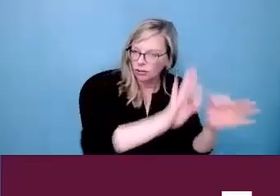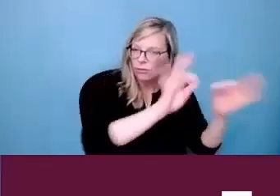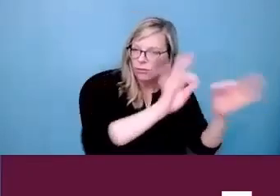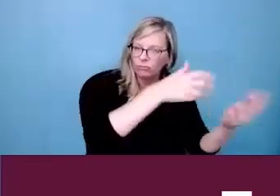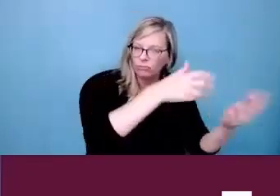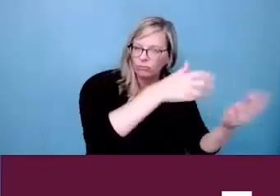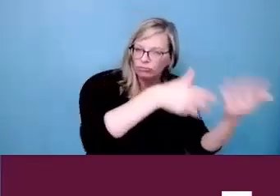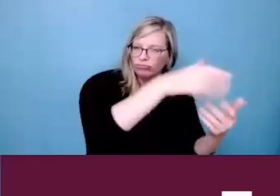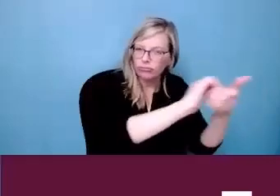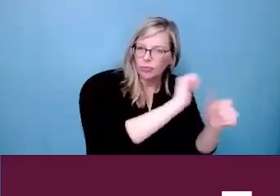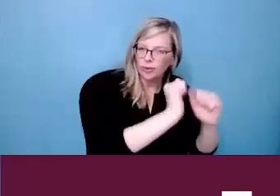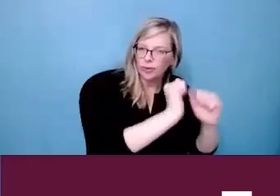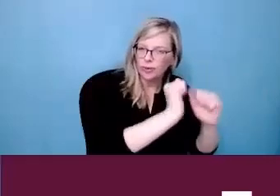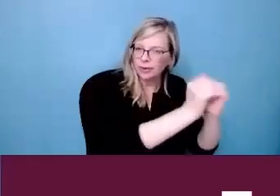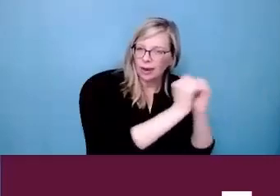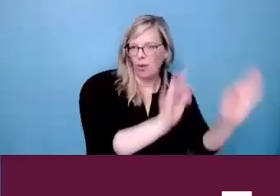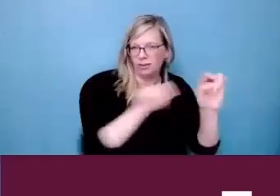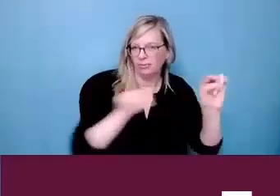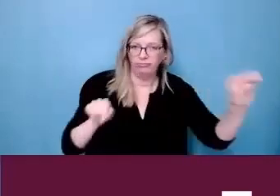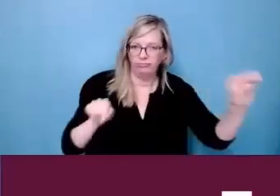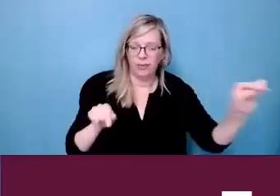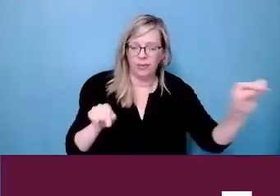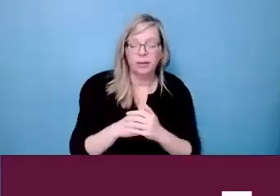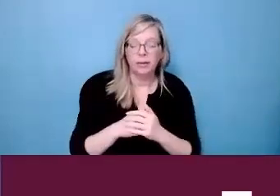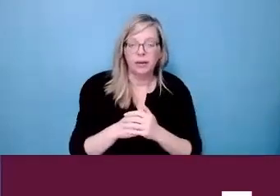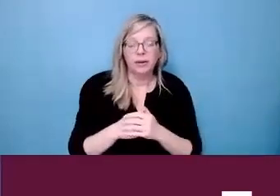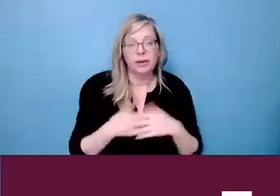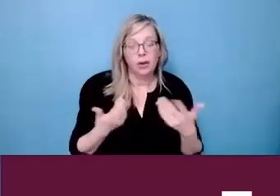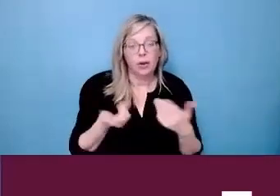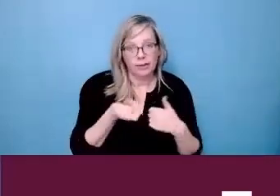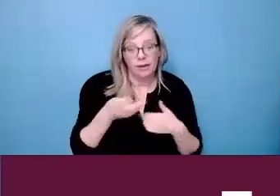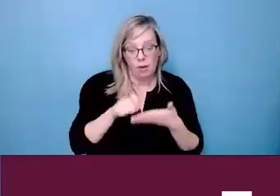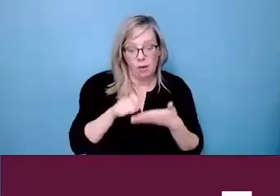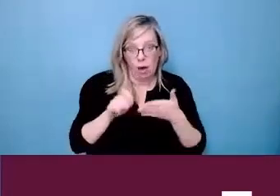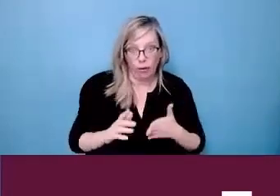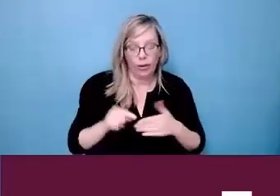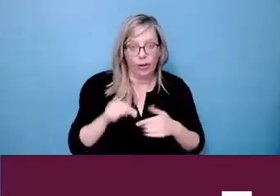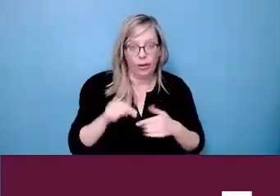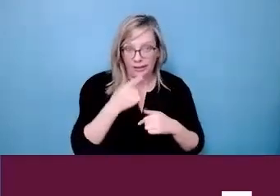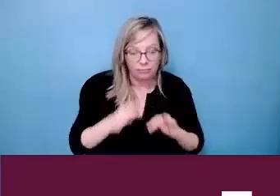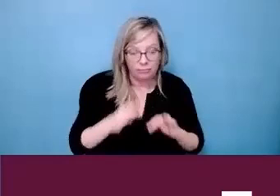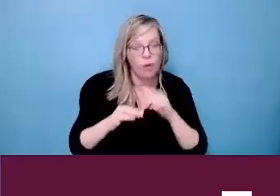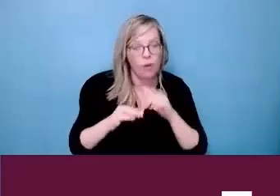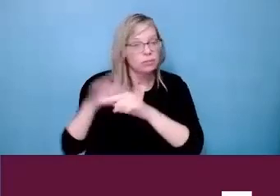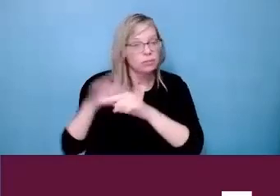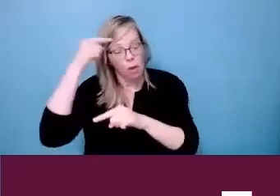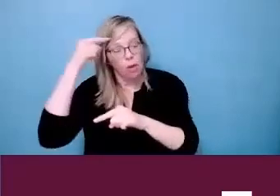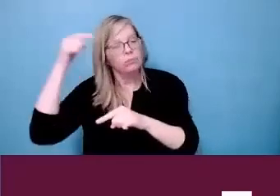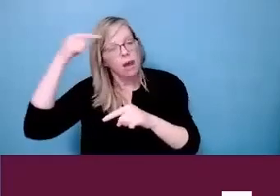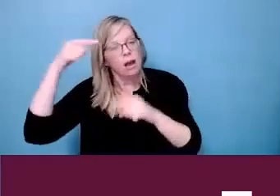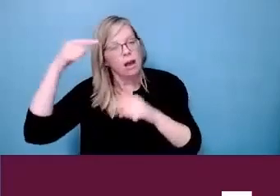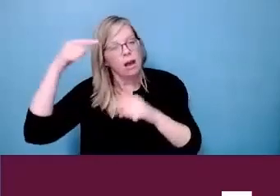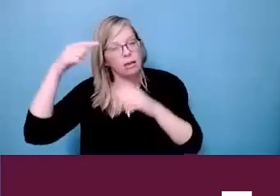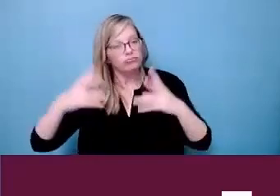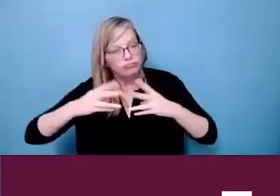TAMI section, collaboration is also huge. So several authors pointed out that it is important for employers to